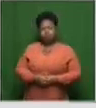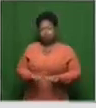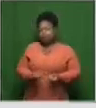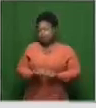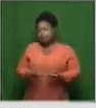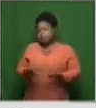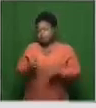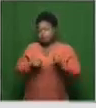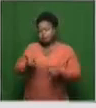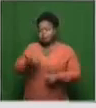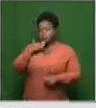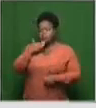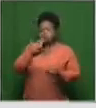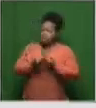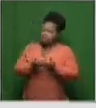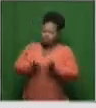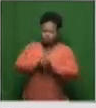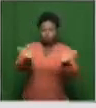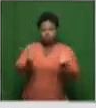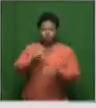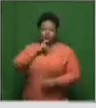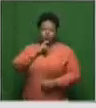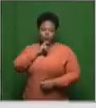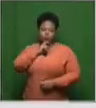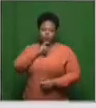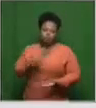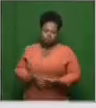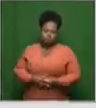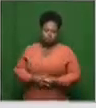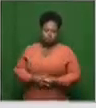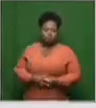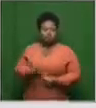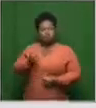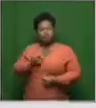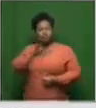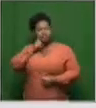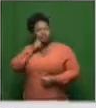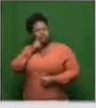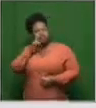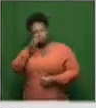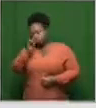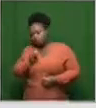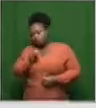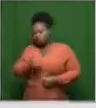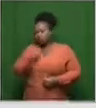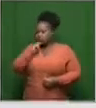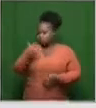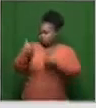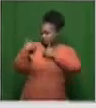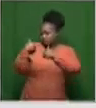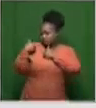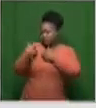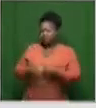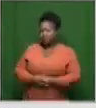in a clinical trial, but for general use, we'll be able to have a look at the safety in the populations in whom we first introduced